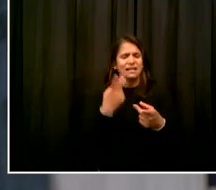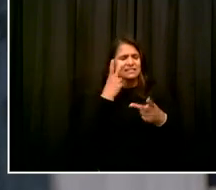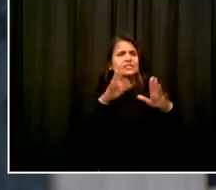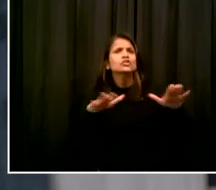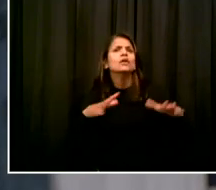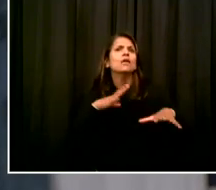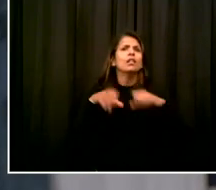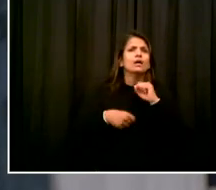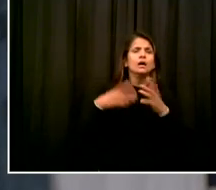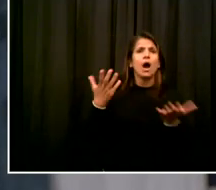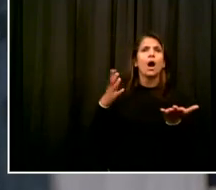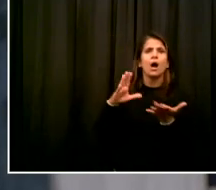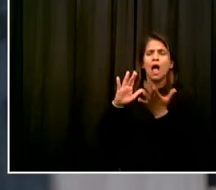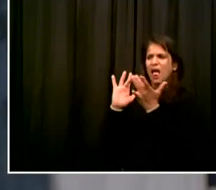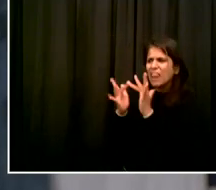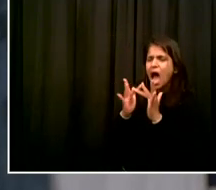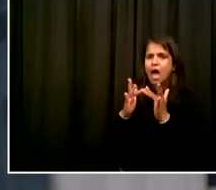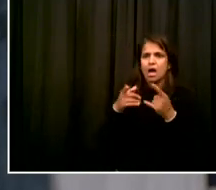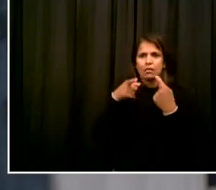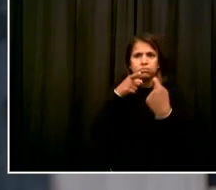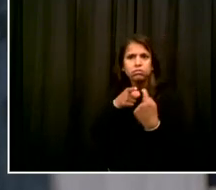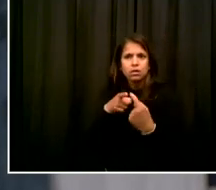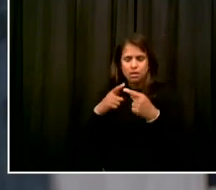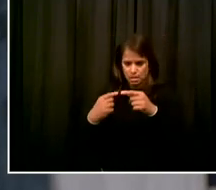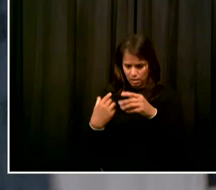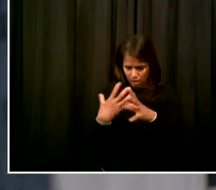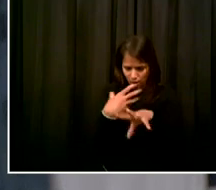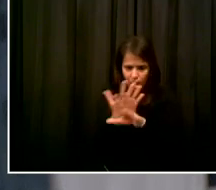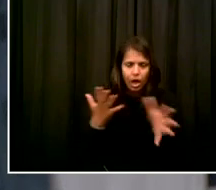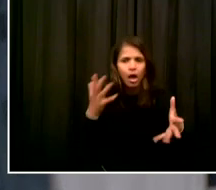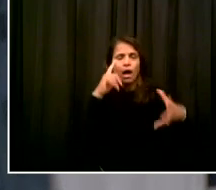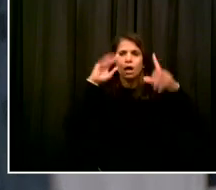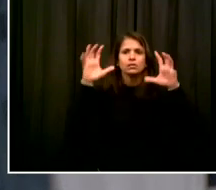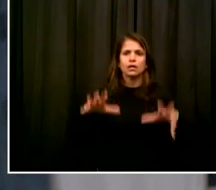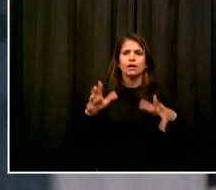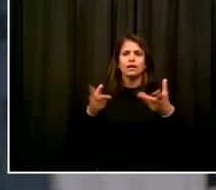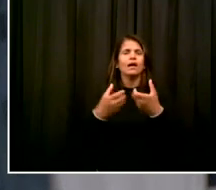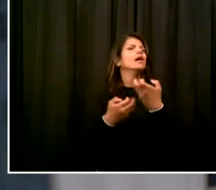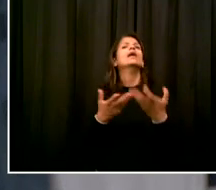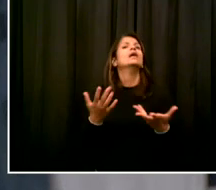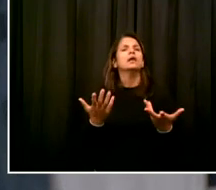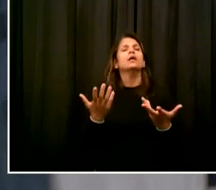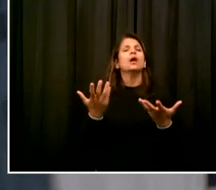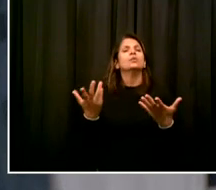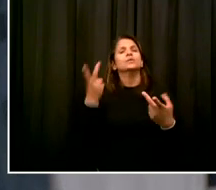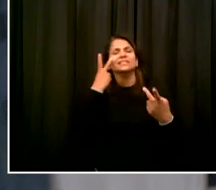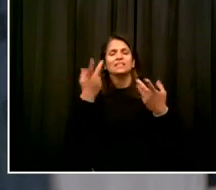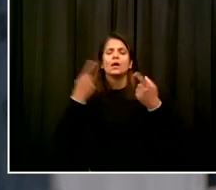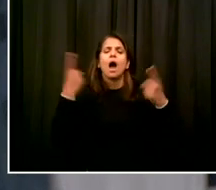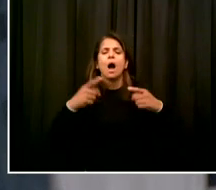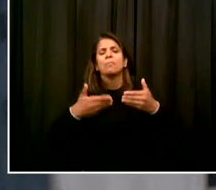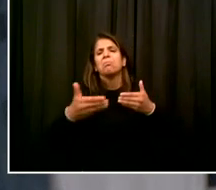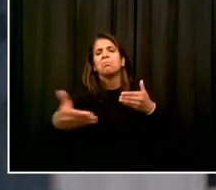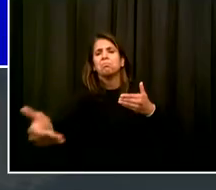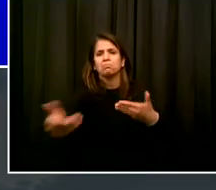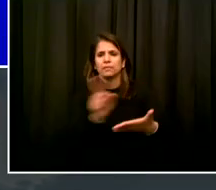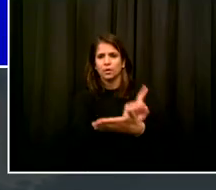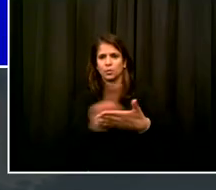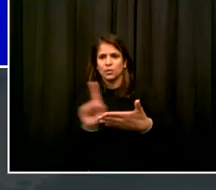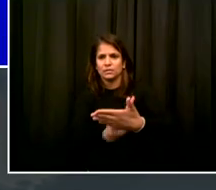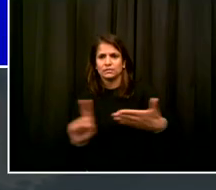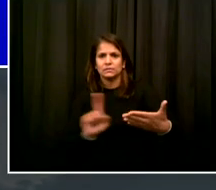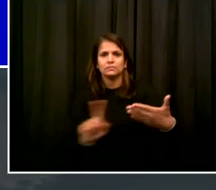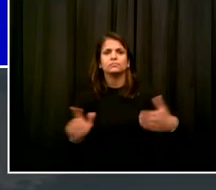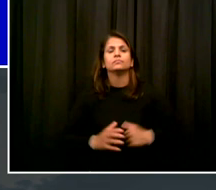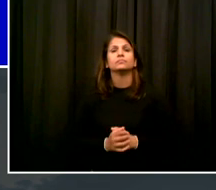the first few weeks. In addition, with the generous support of the Robin Hood Foundation, the Gray Foundation and the